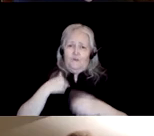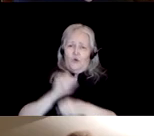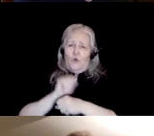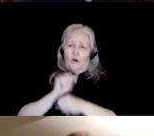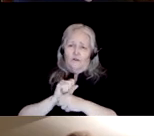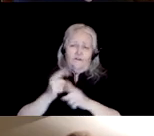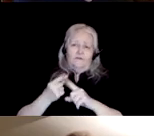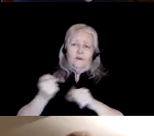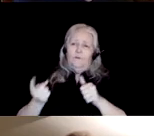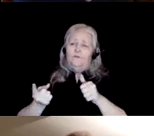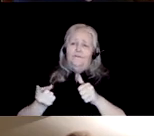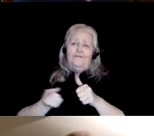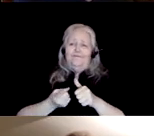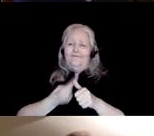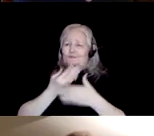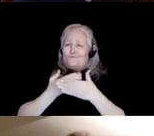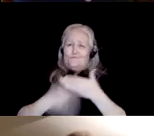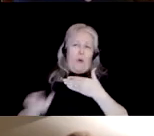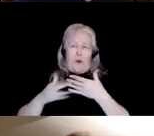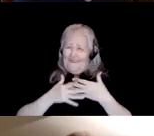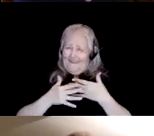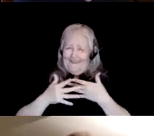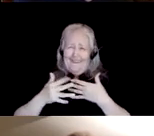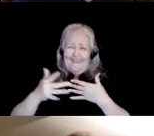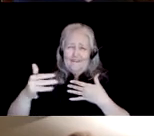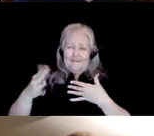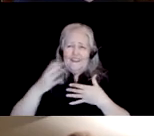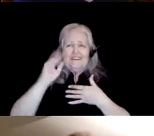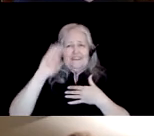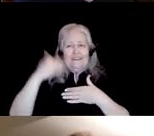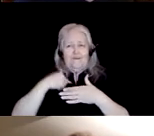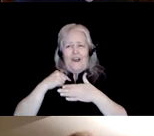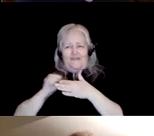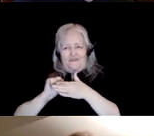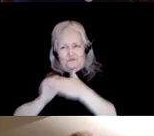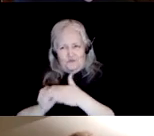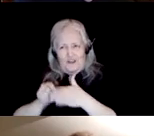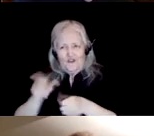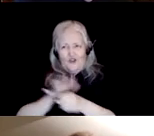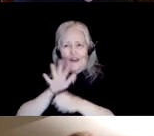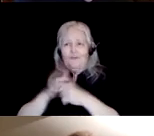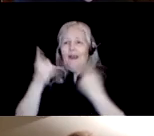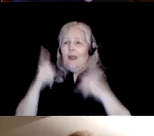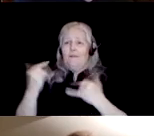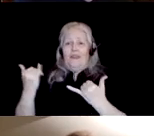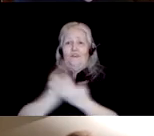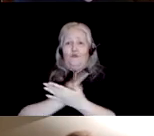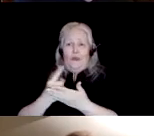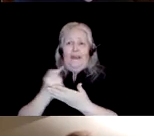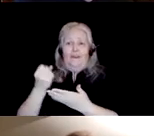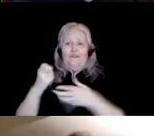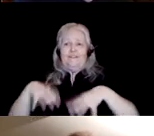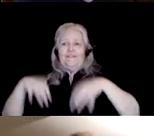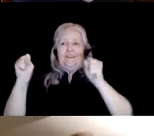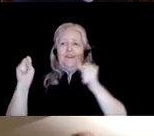the first weeks of her life and i've conveyed at least a good enough impression of the field that this very week she has started her first uh course